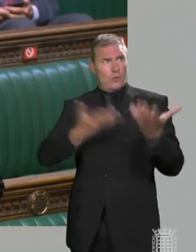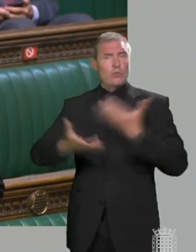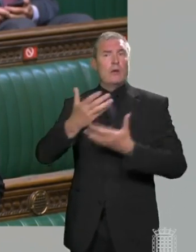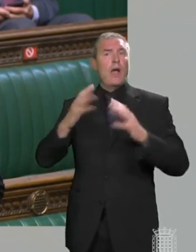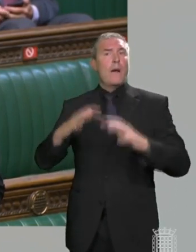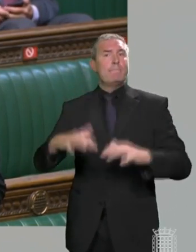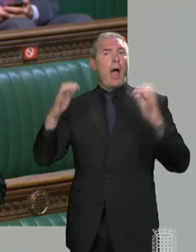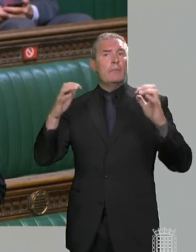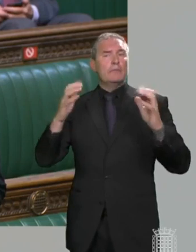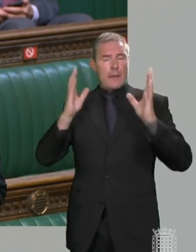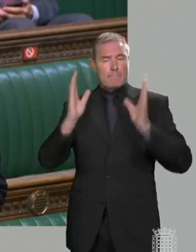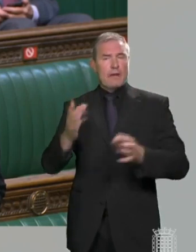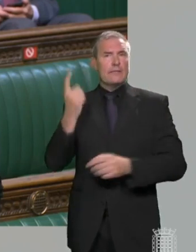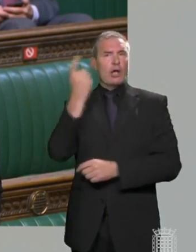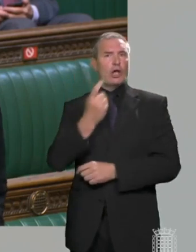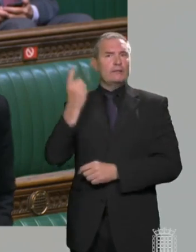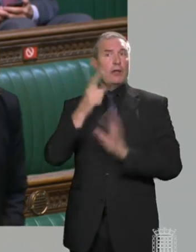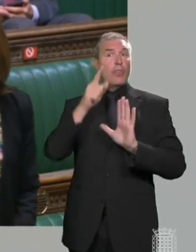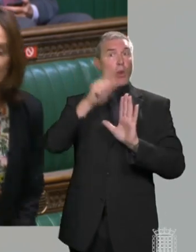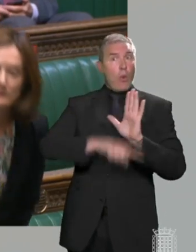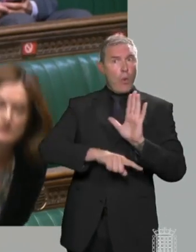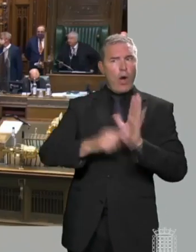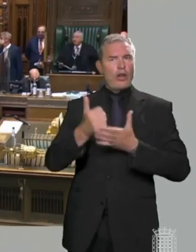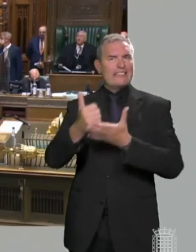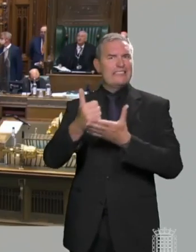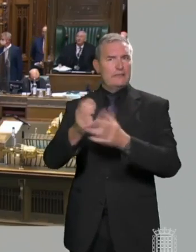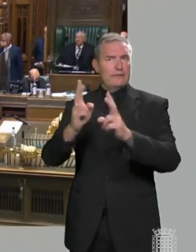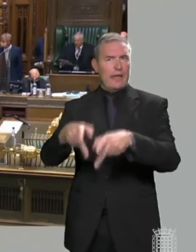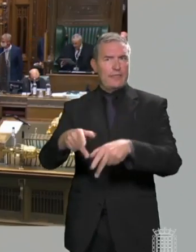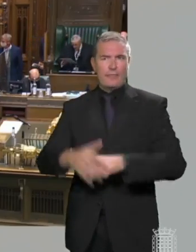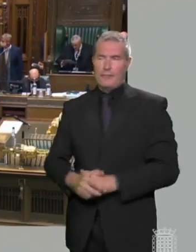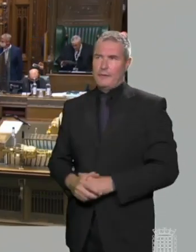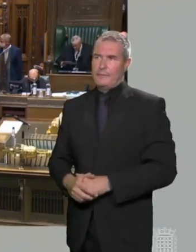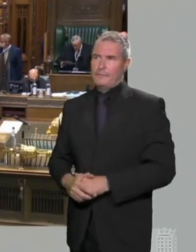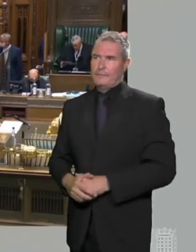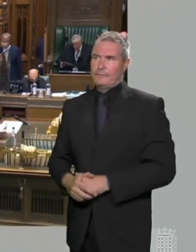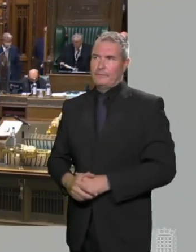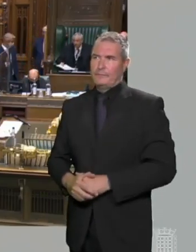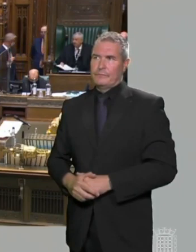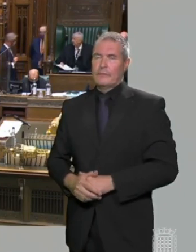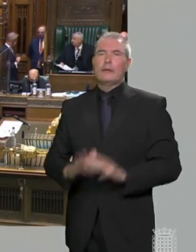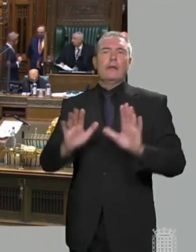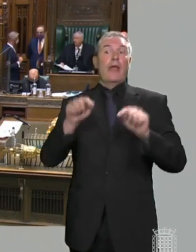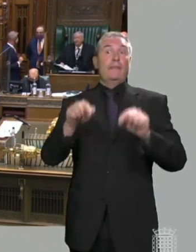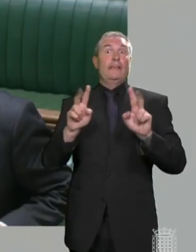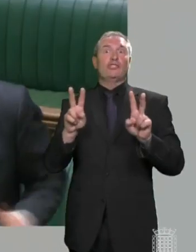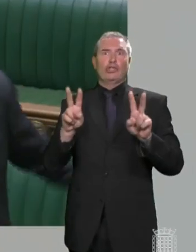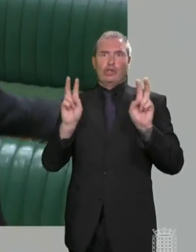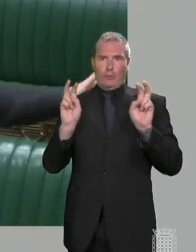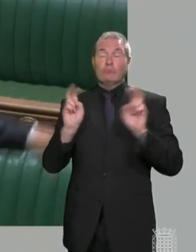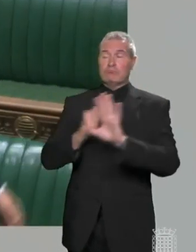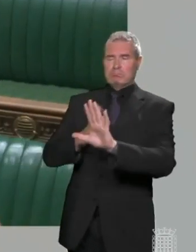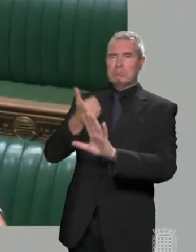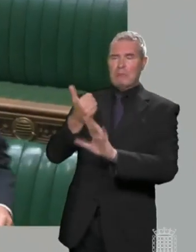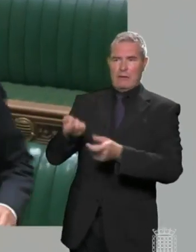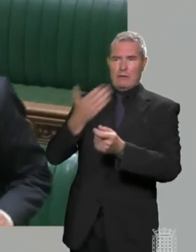Parliament to properly consider the law on assisted dying? Prime Minister. Mr Speaker, believe this is a subject on which I thank